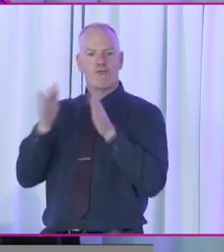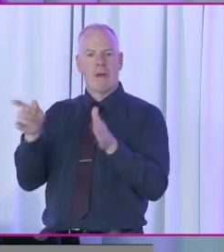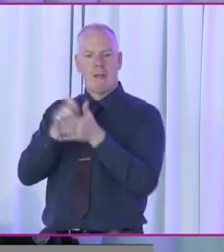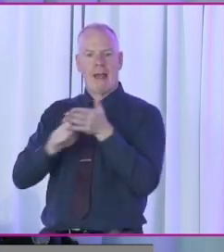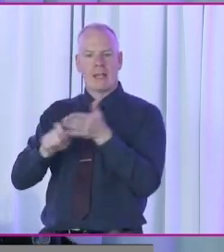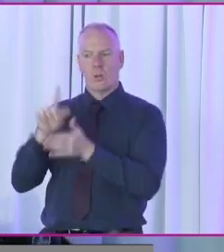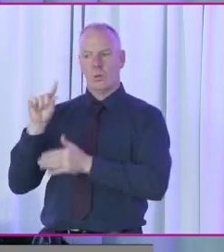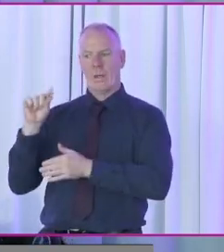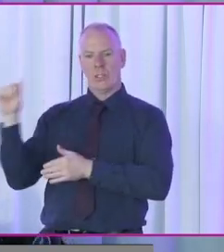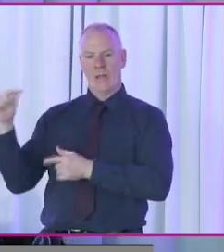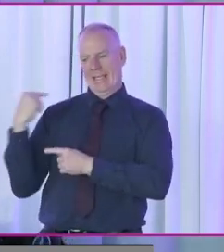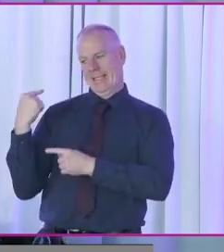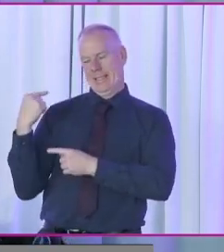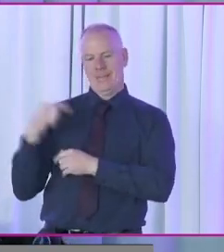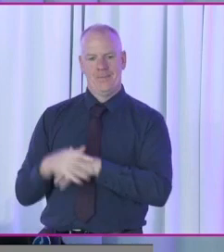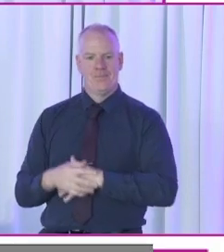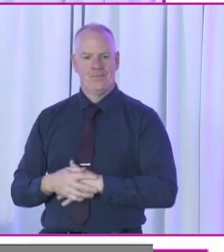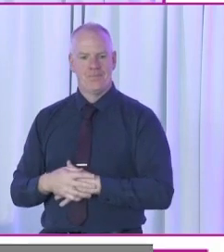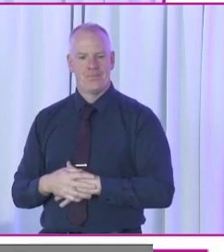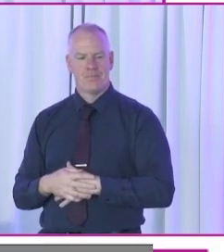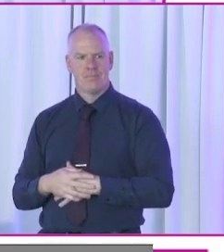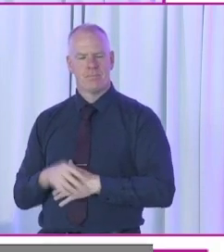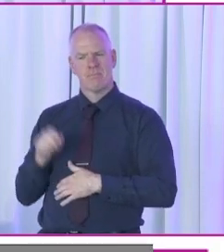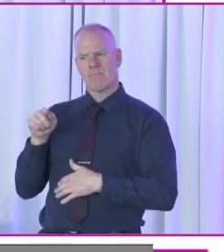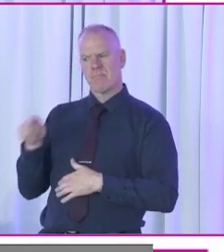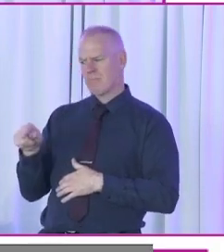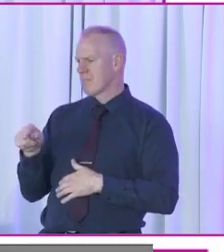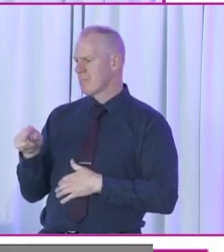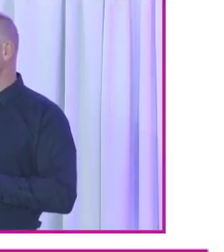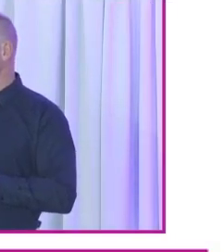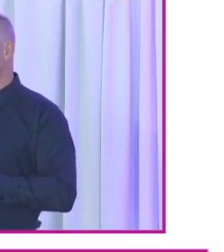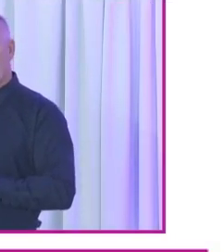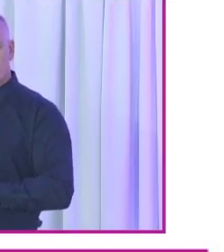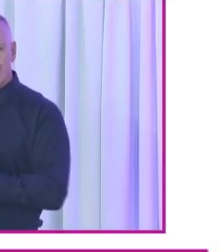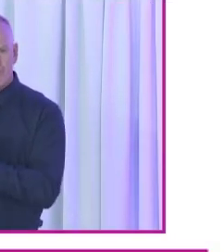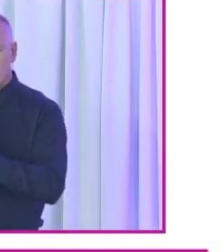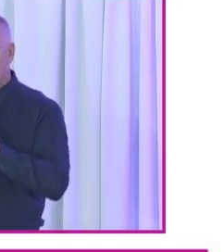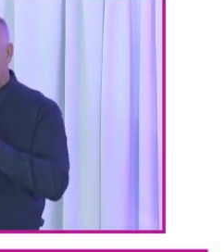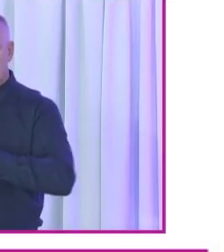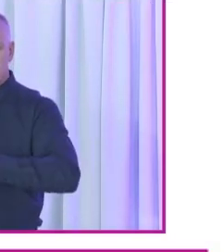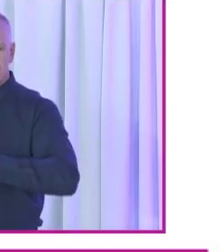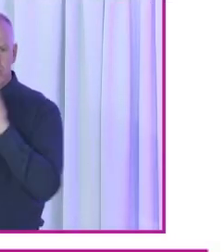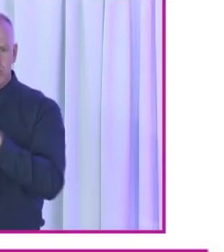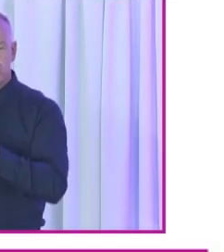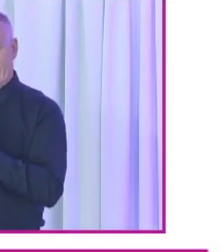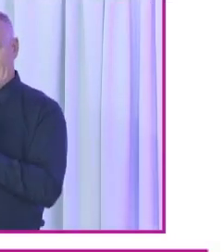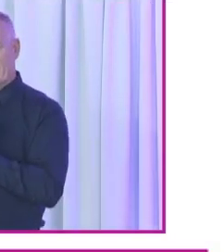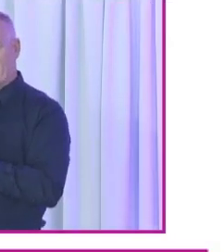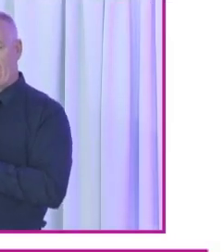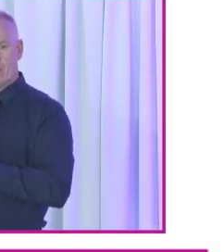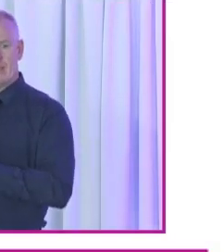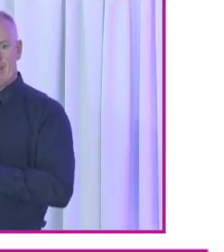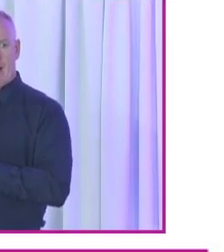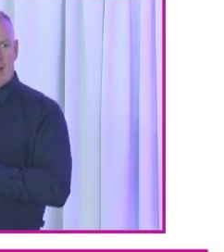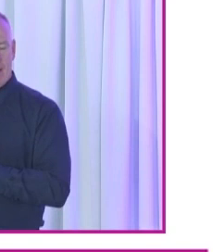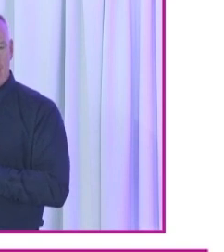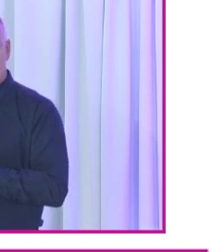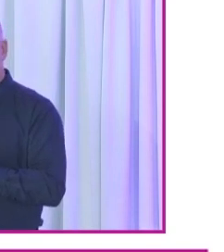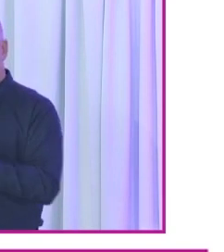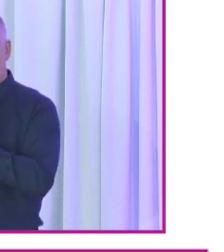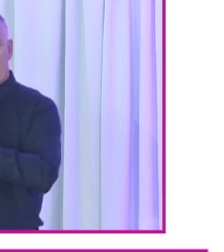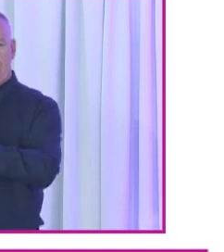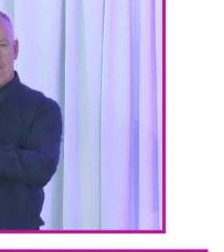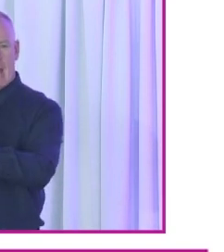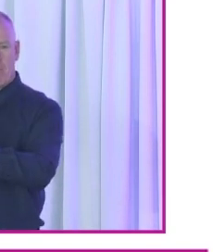election 2020. And that, so I'm going to very quickly, as mentioned by Christabel, run through the background